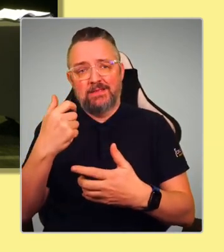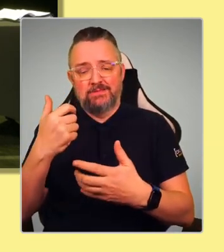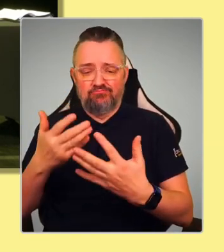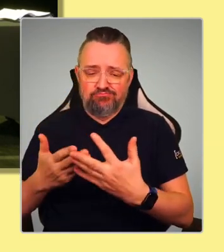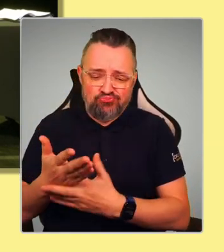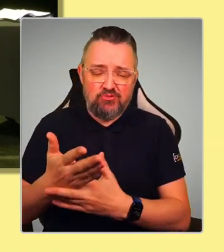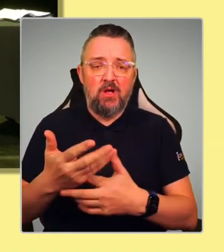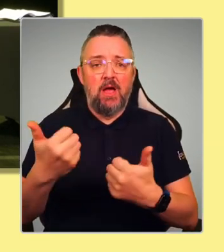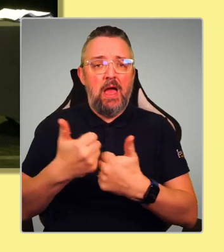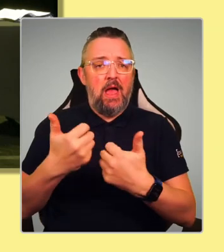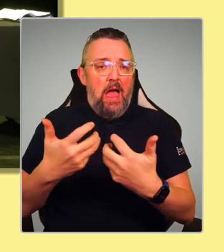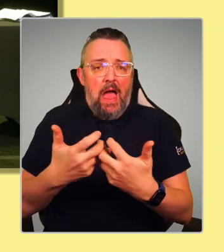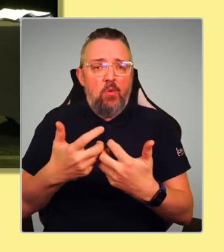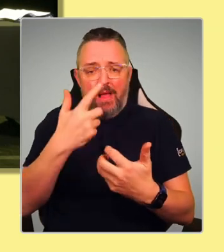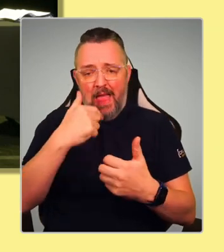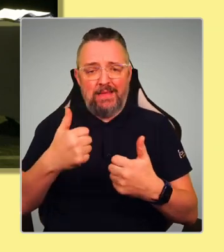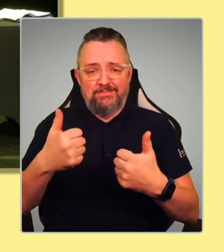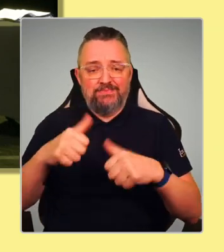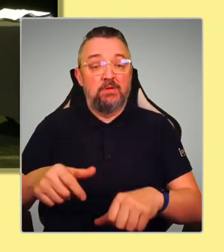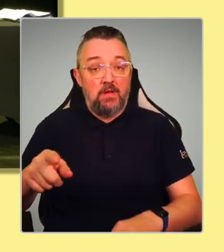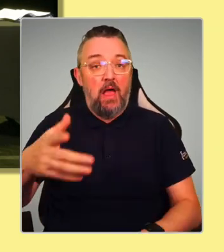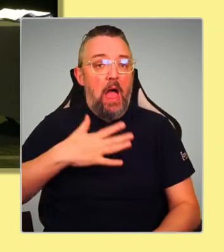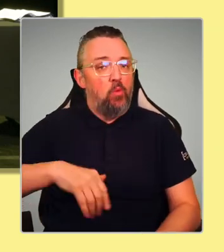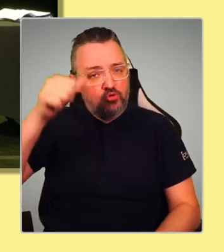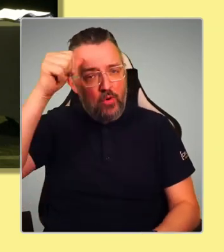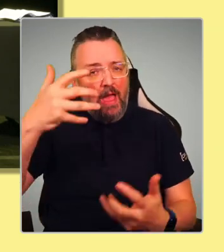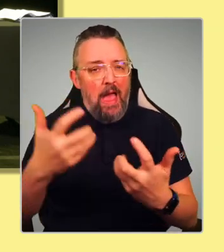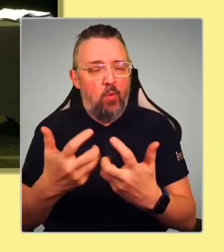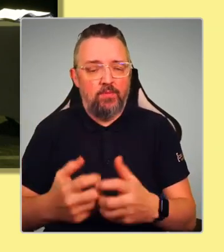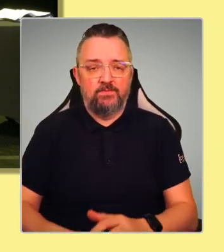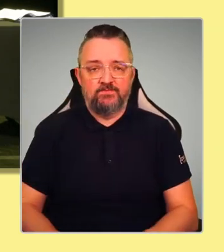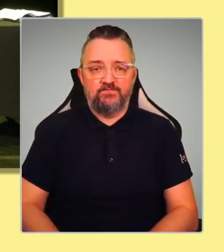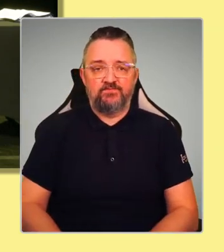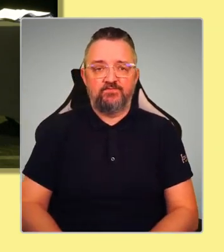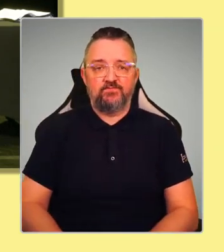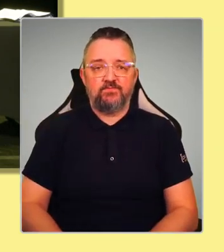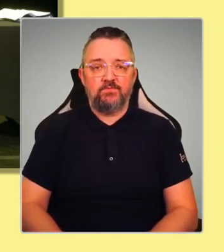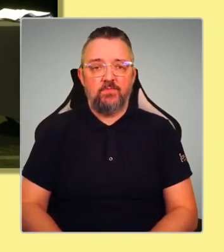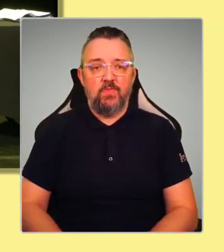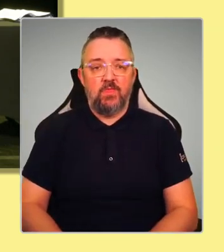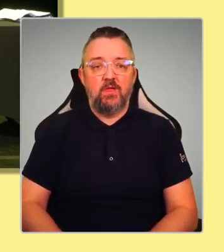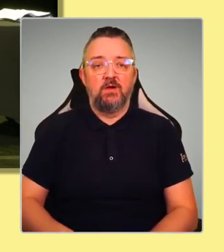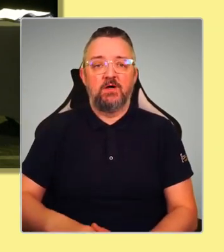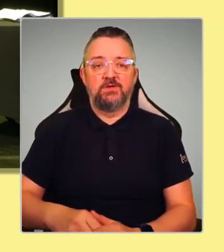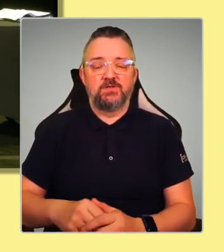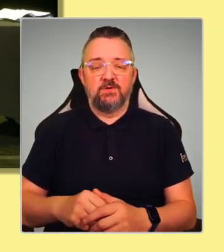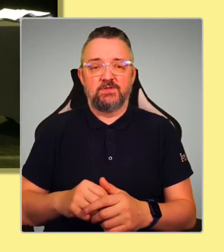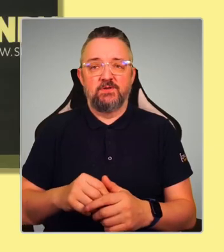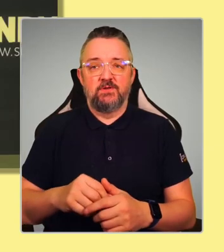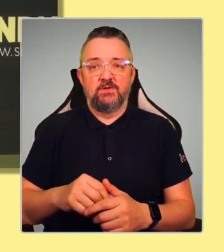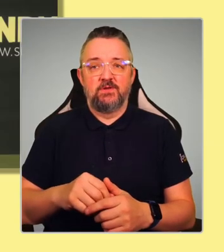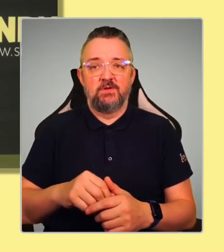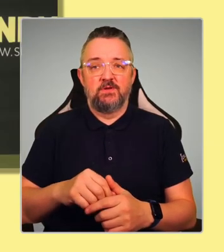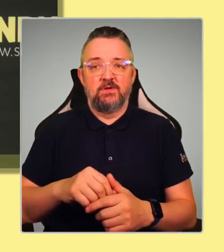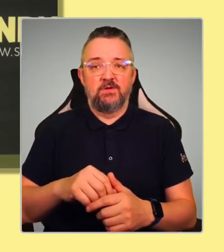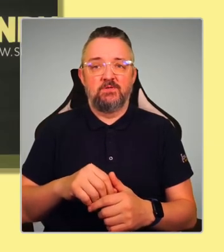cross here? That's what I need to know. Thank you. Thank you. And first to answer this question is Kate.